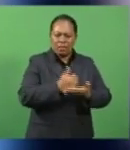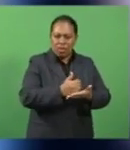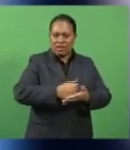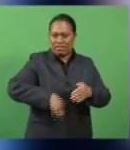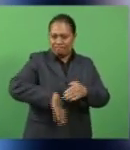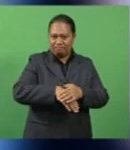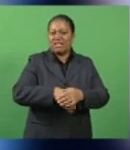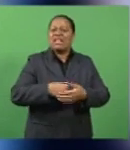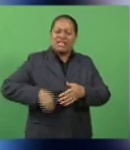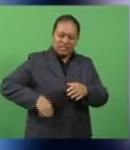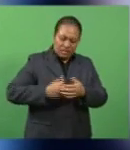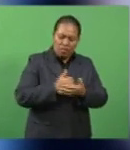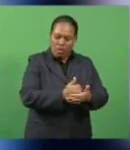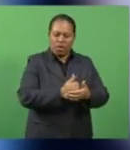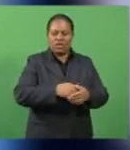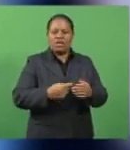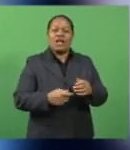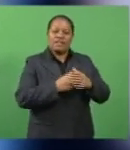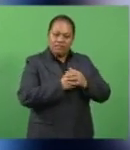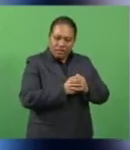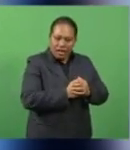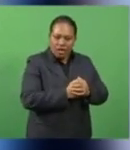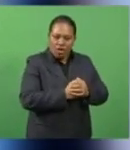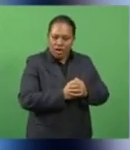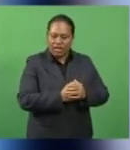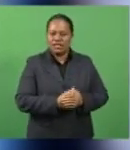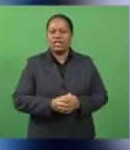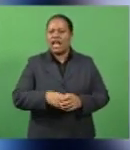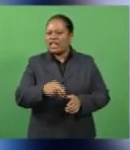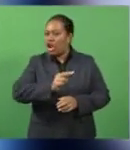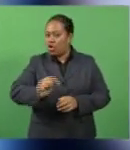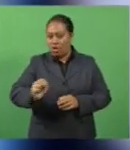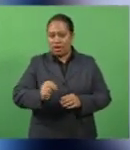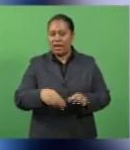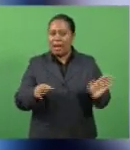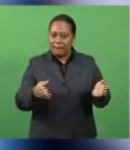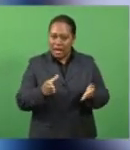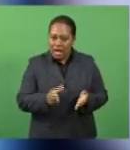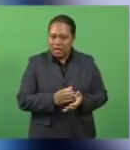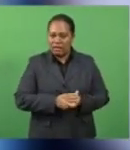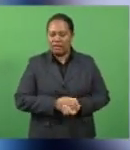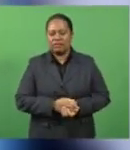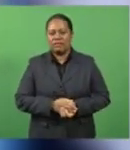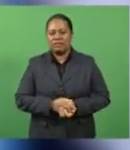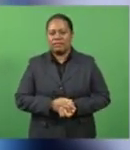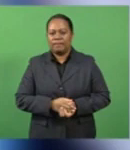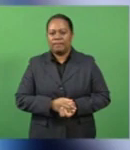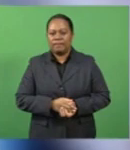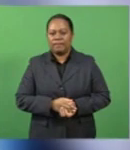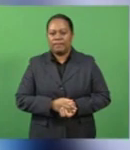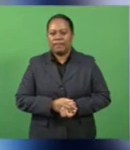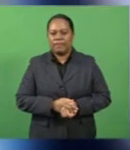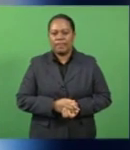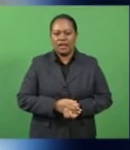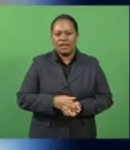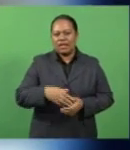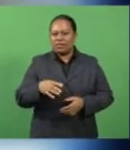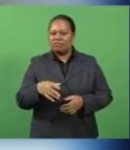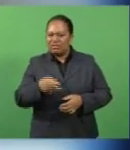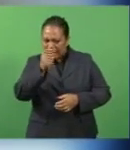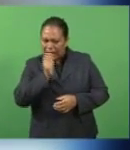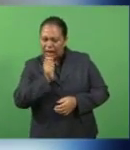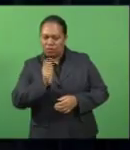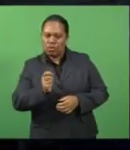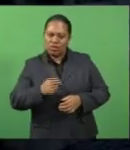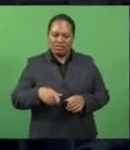colleagues. They're supporting their non-playing staff people that make the club, you